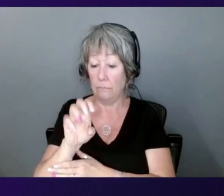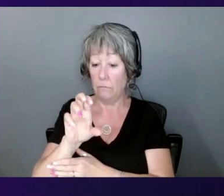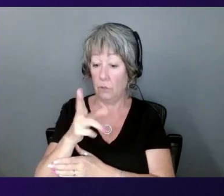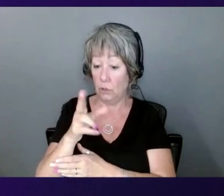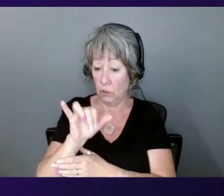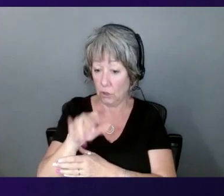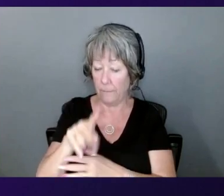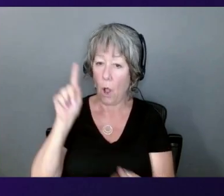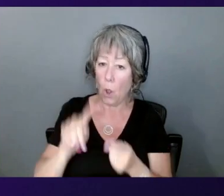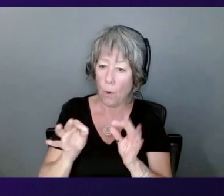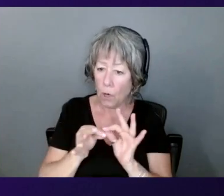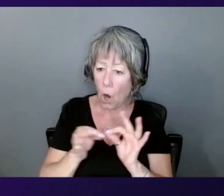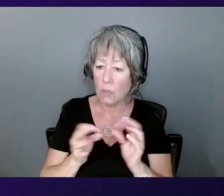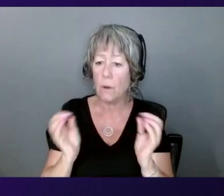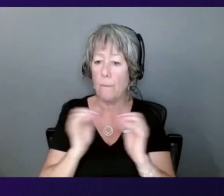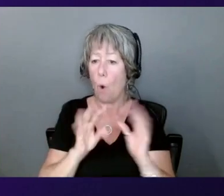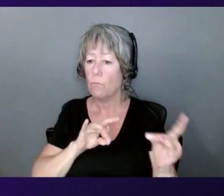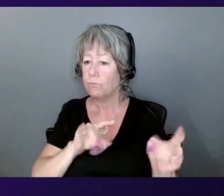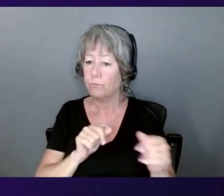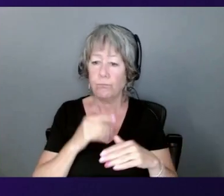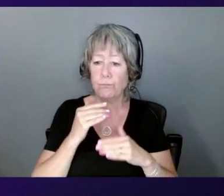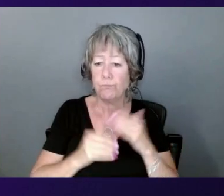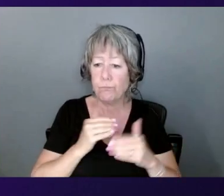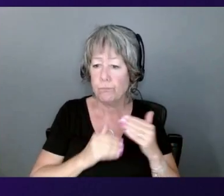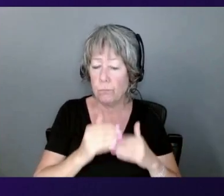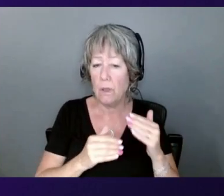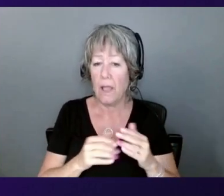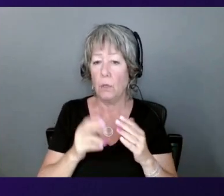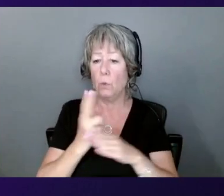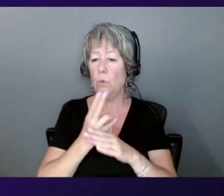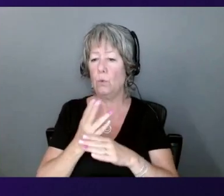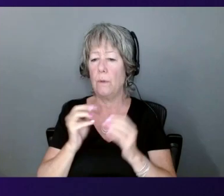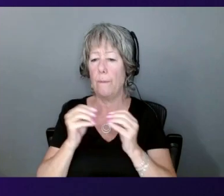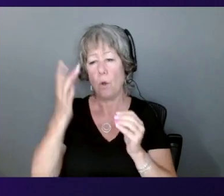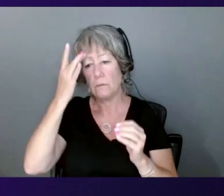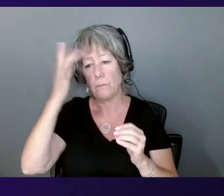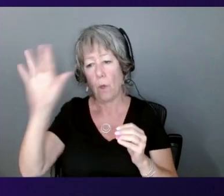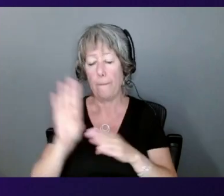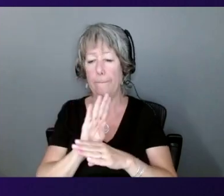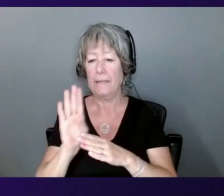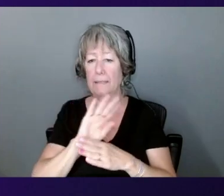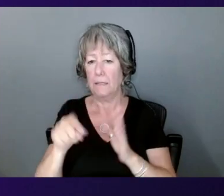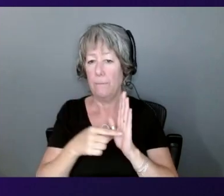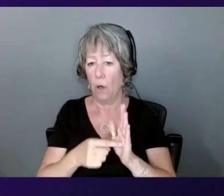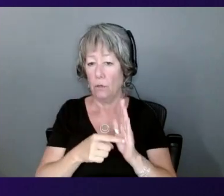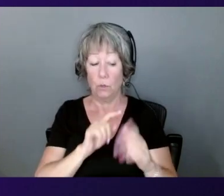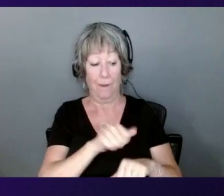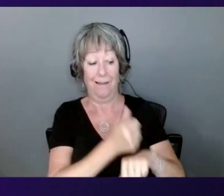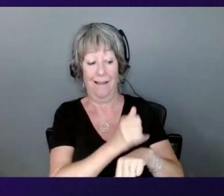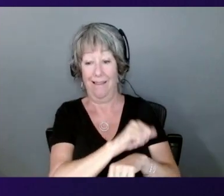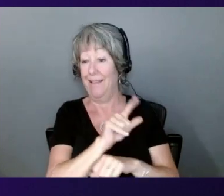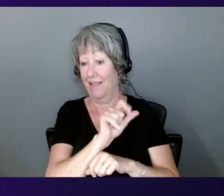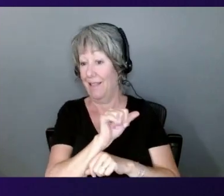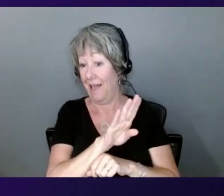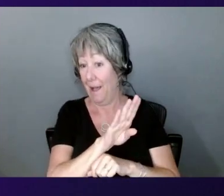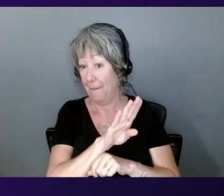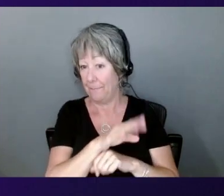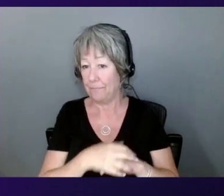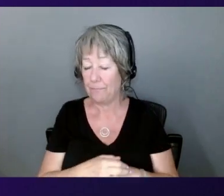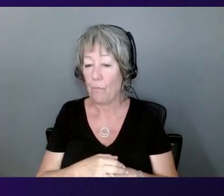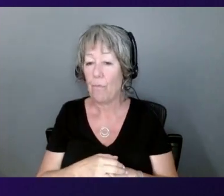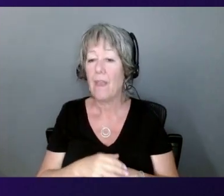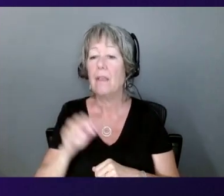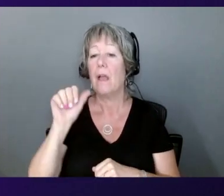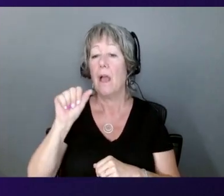and honestly, with a better business model. Hence, we started Annapurna Labs. Yeah, for sure. Annapurna is a unique